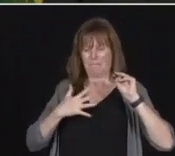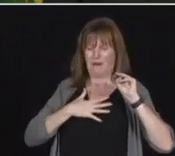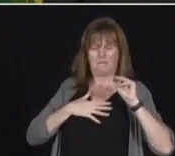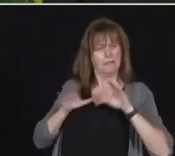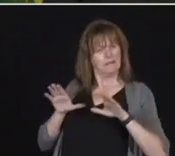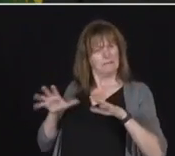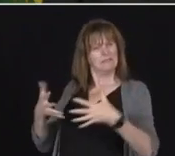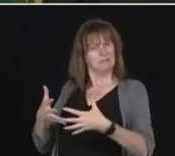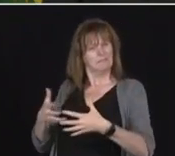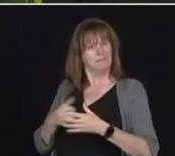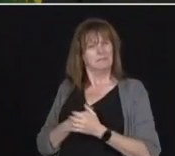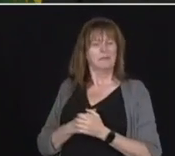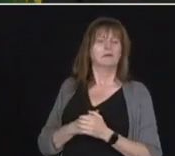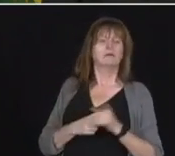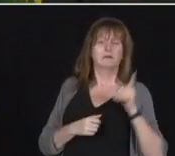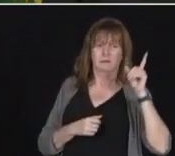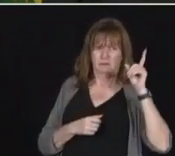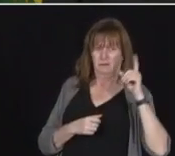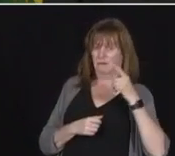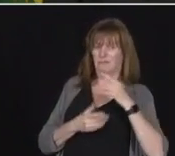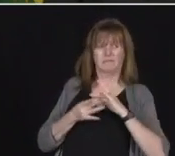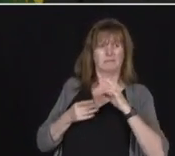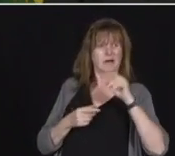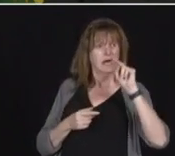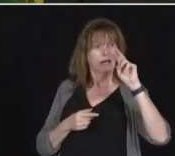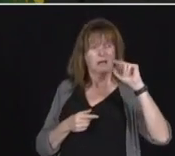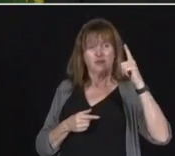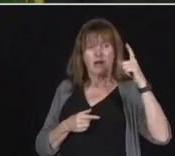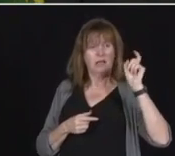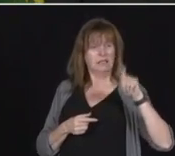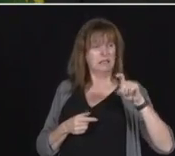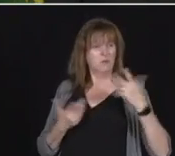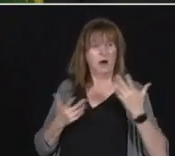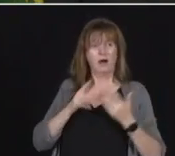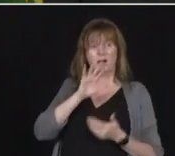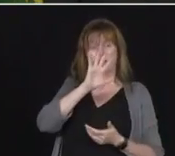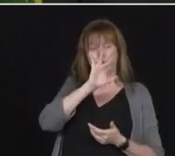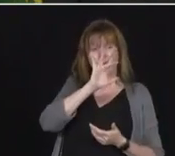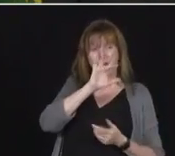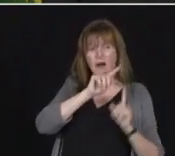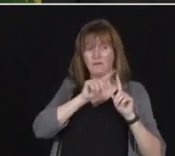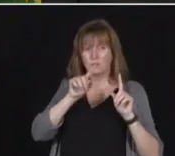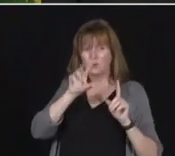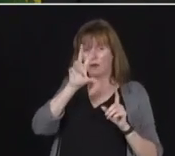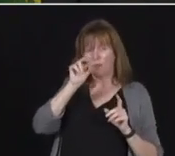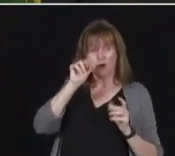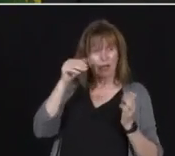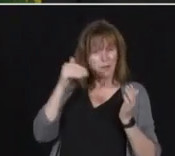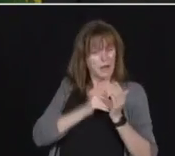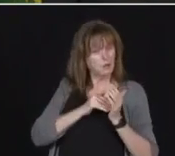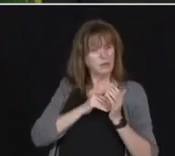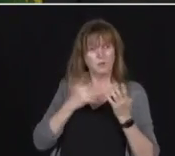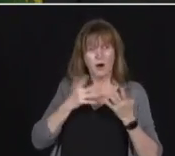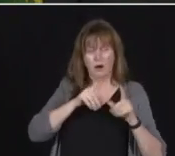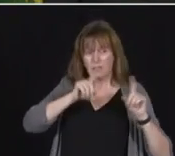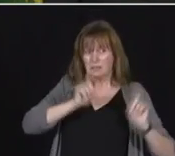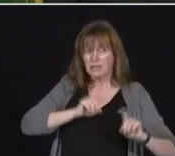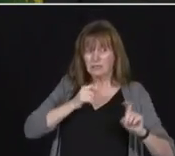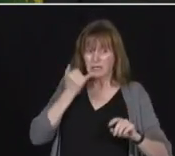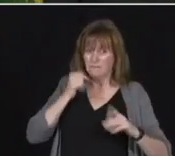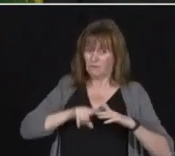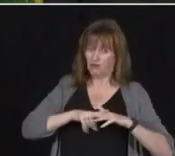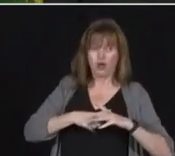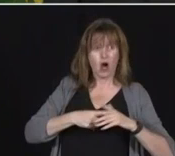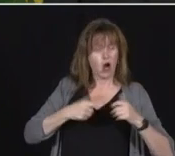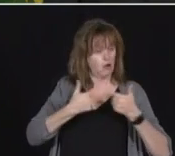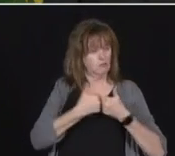take between 25 and 30,000 tests. They're off this playoff this summer. So beyond buying the tests, of course, you have to have those